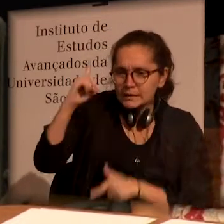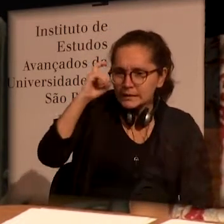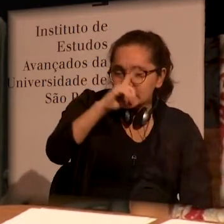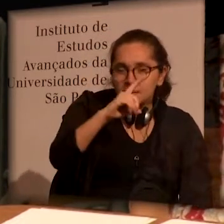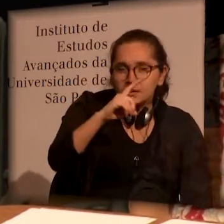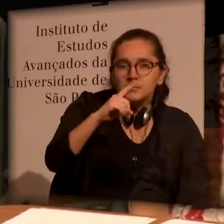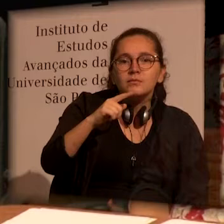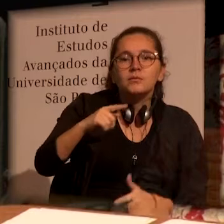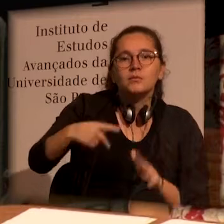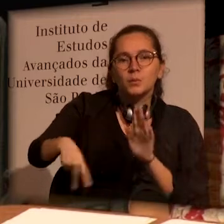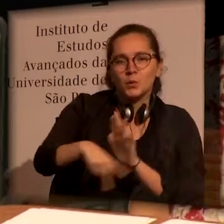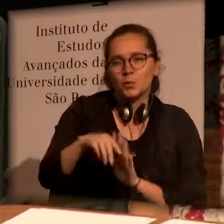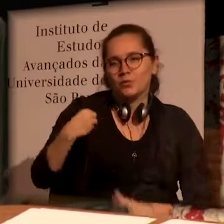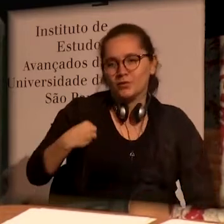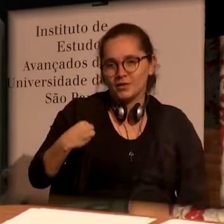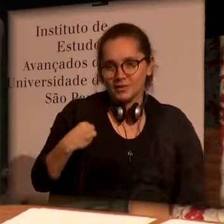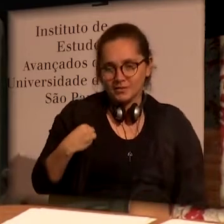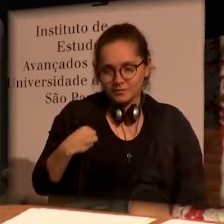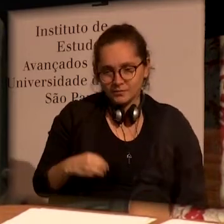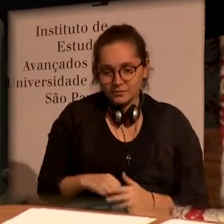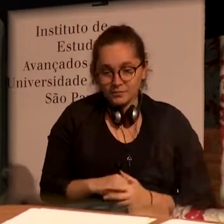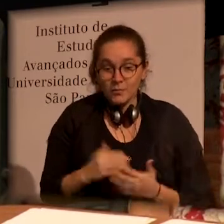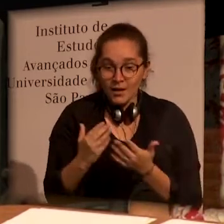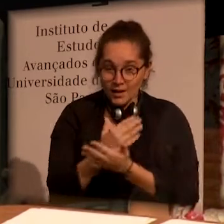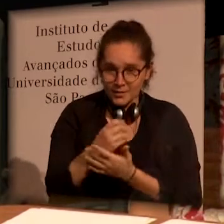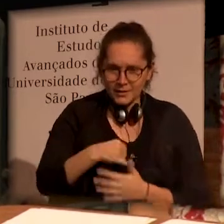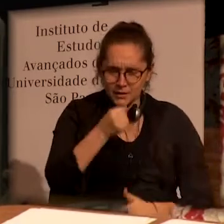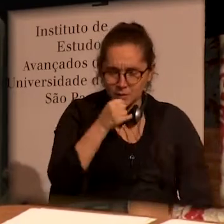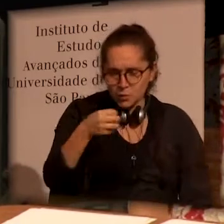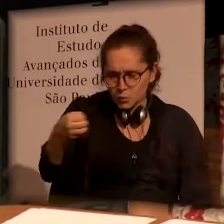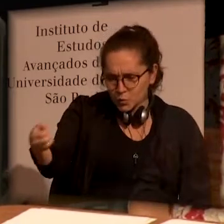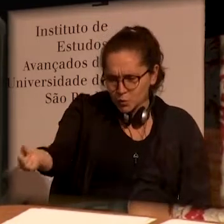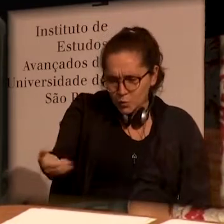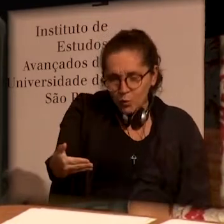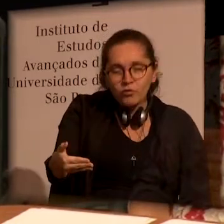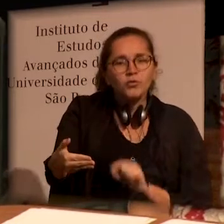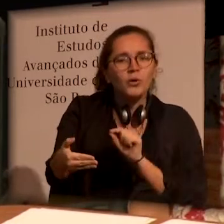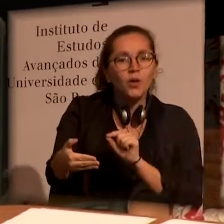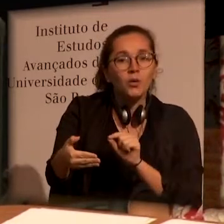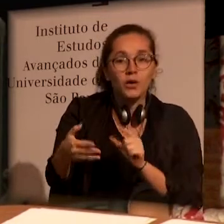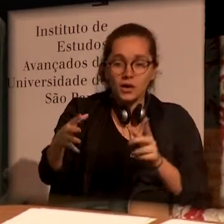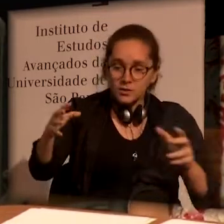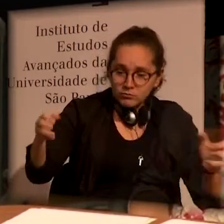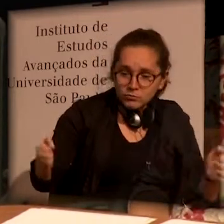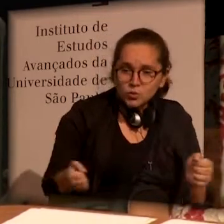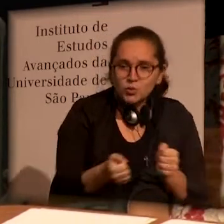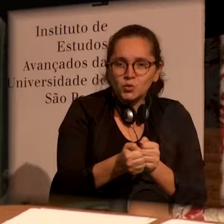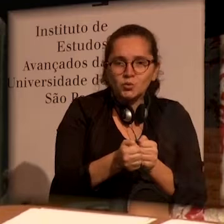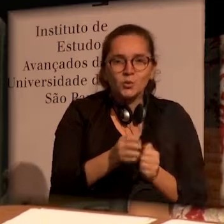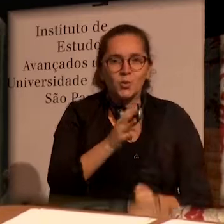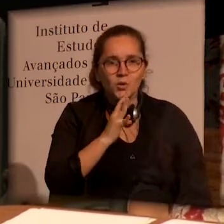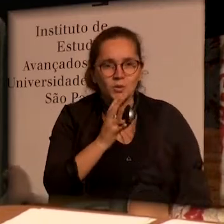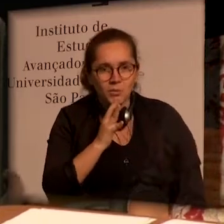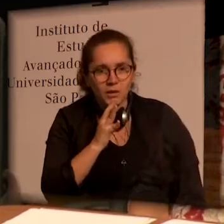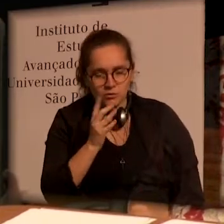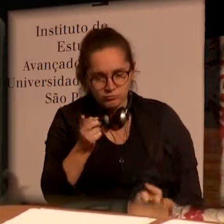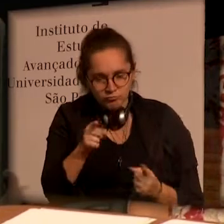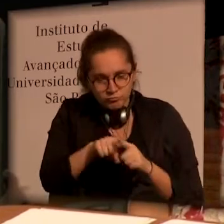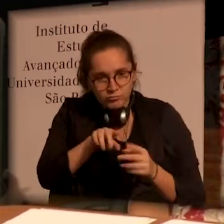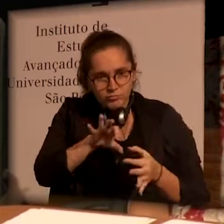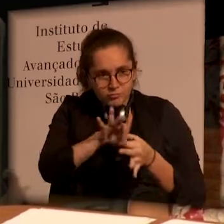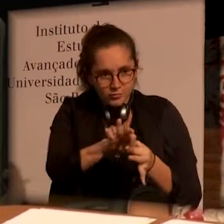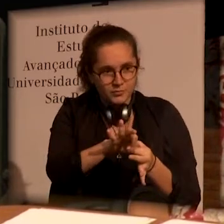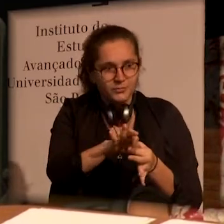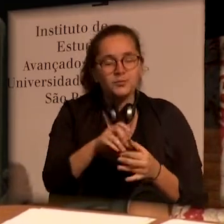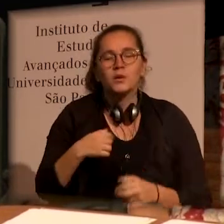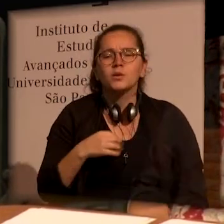to a view that the life program is much complicated. But the richness in this